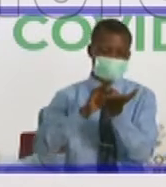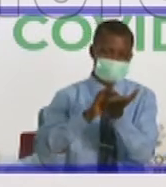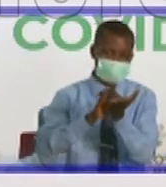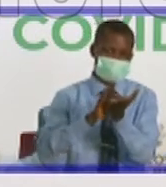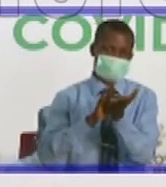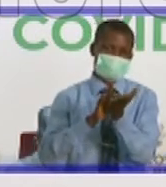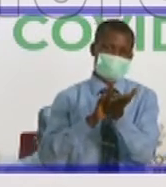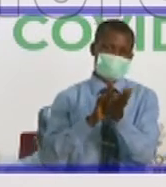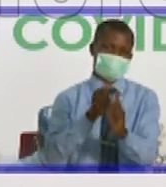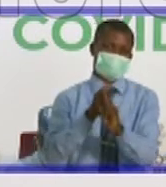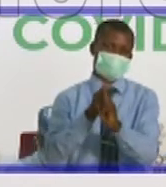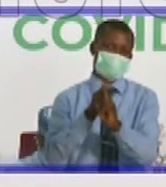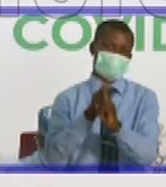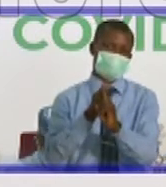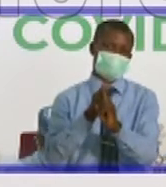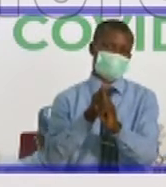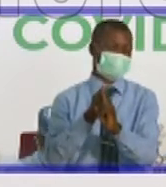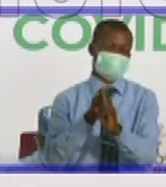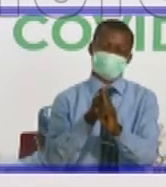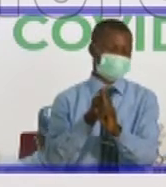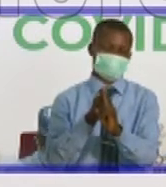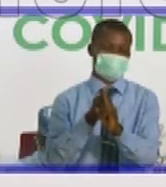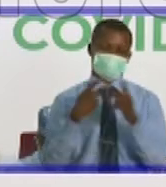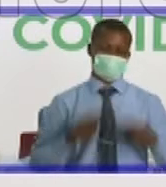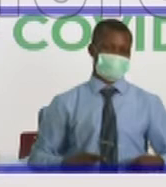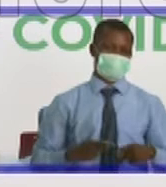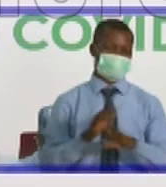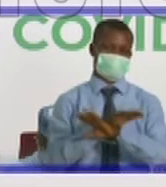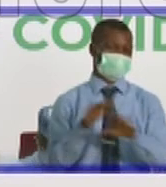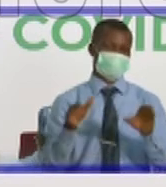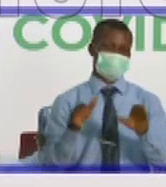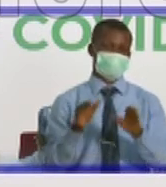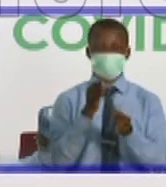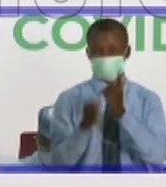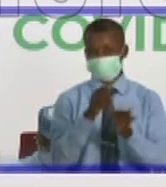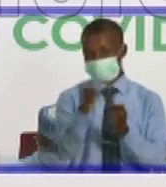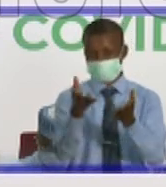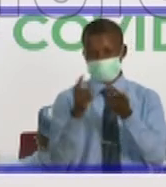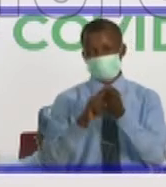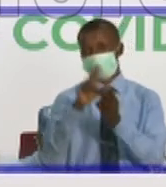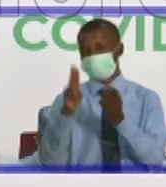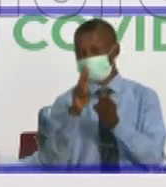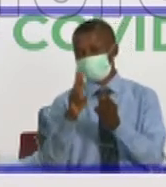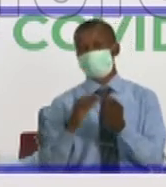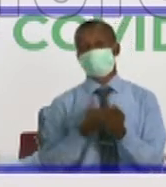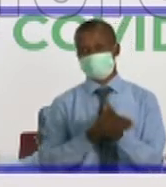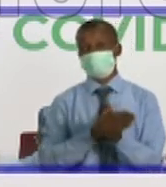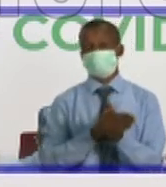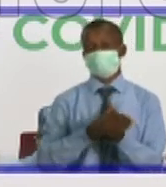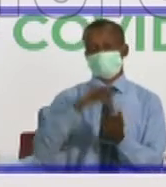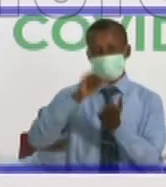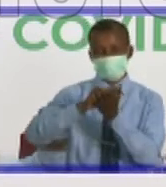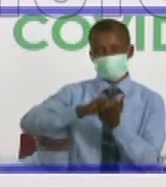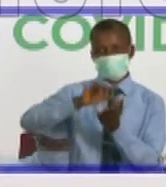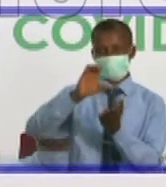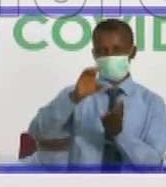settings and not use them casually around the country. So if you want to, let's restrict the use of chloroquine,